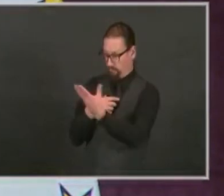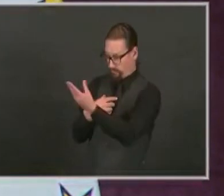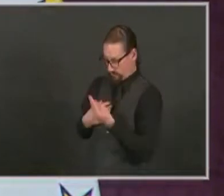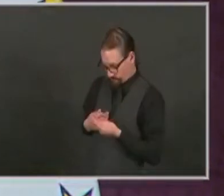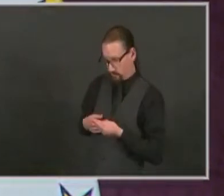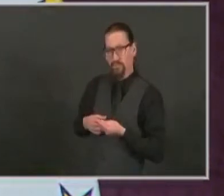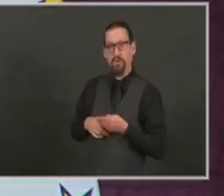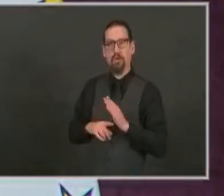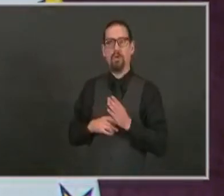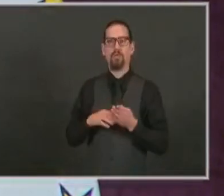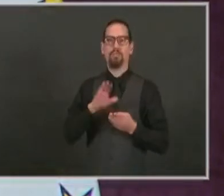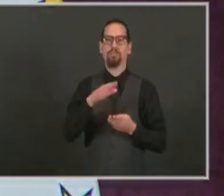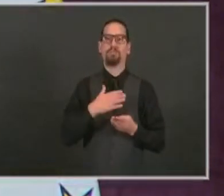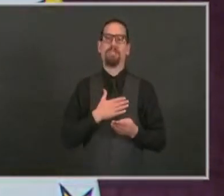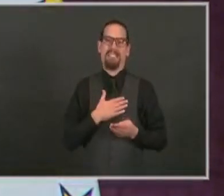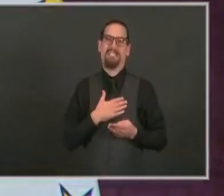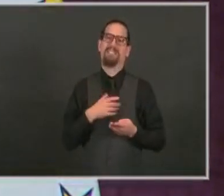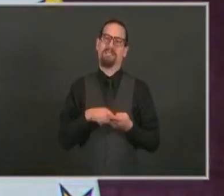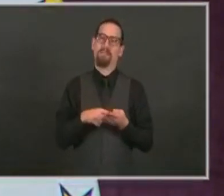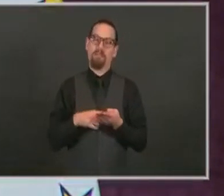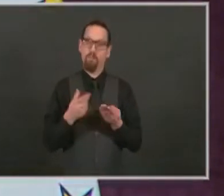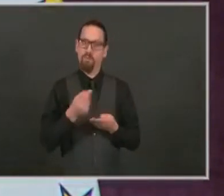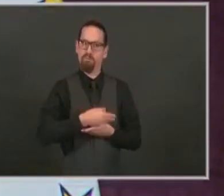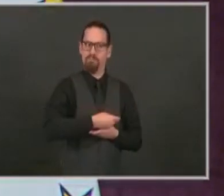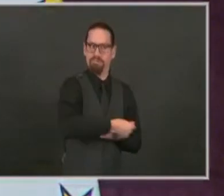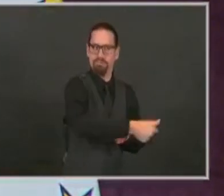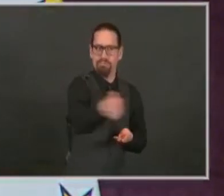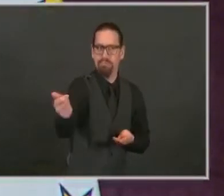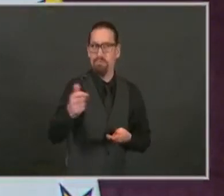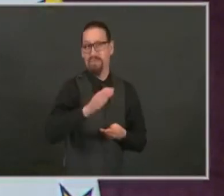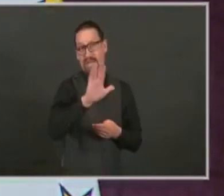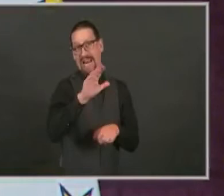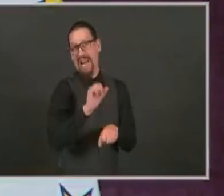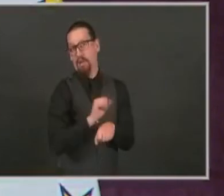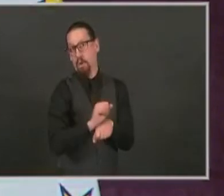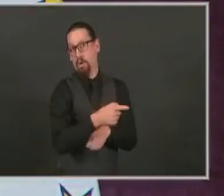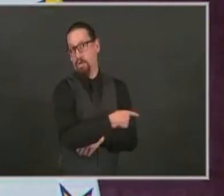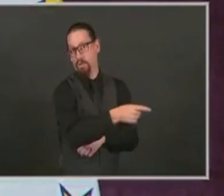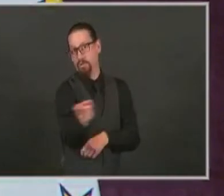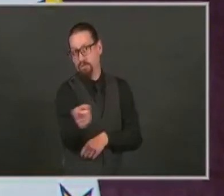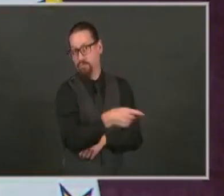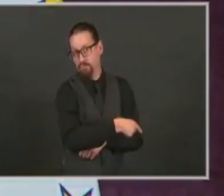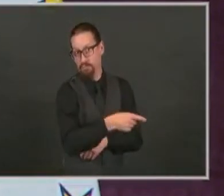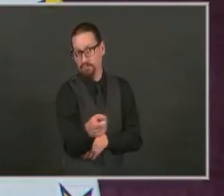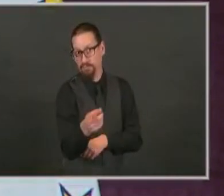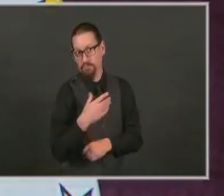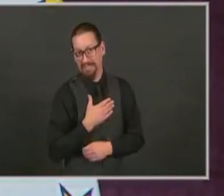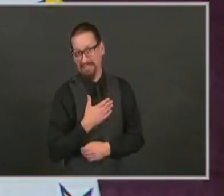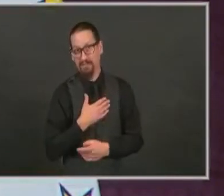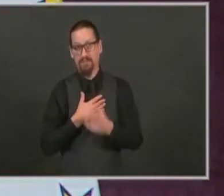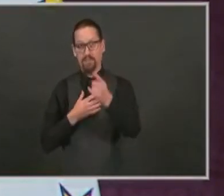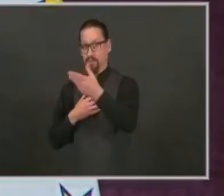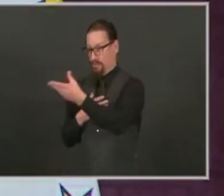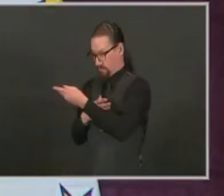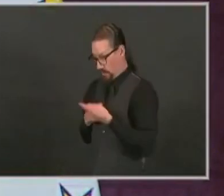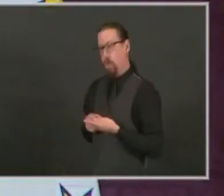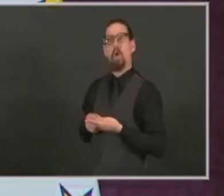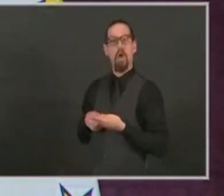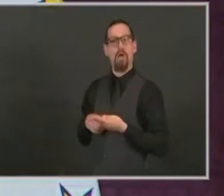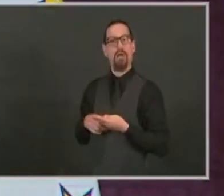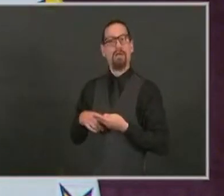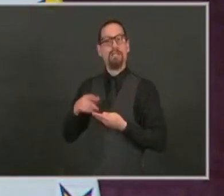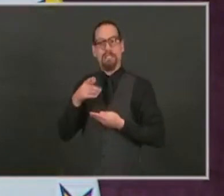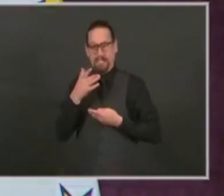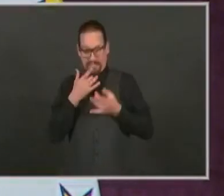paying your employees during those two weeks. So if you can get the money and hang on for two weeks and keep as many